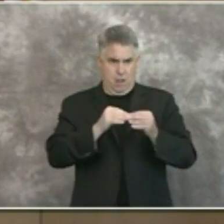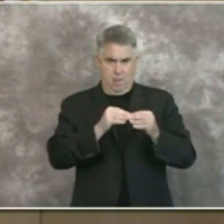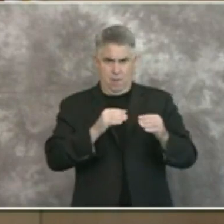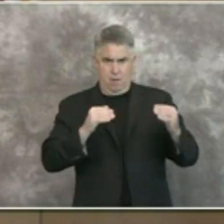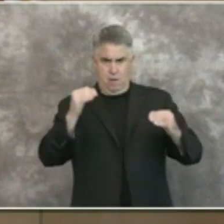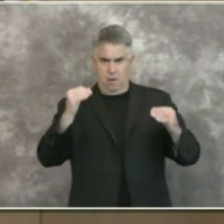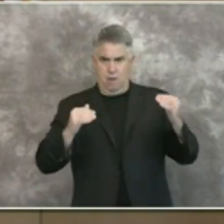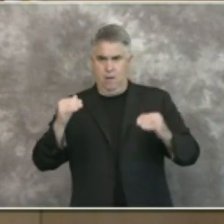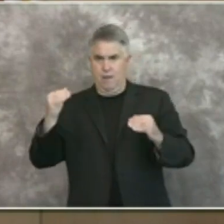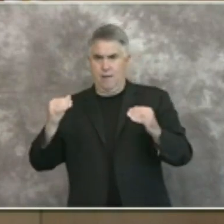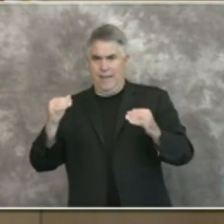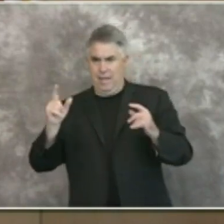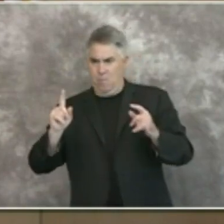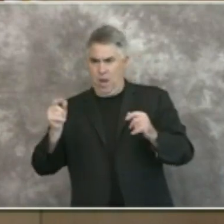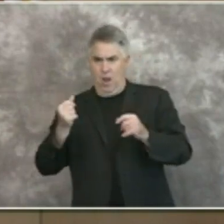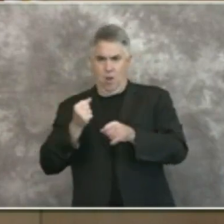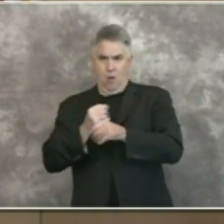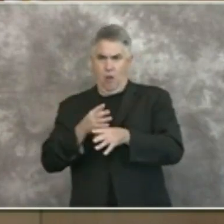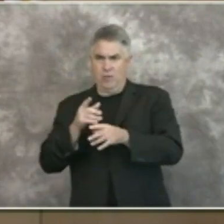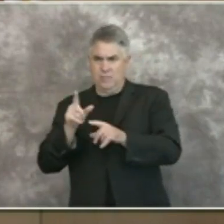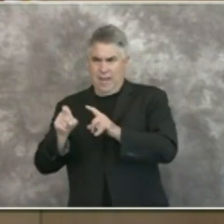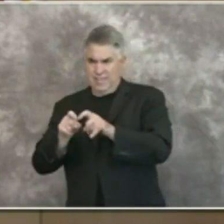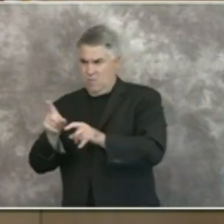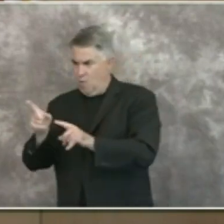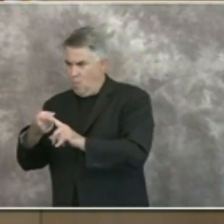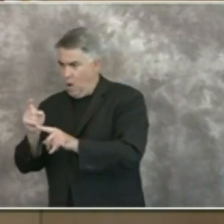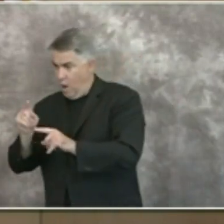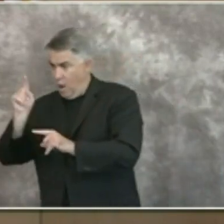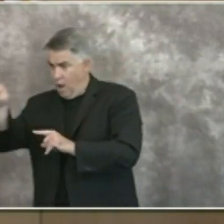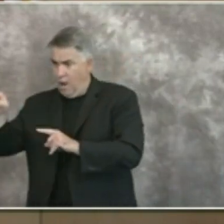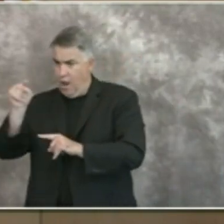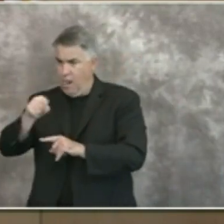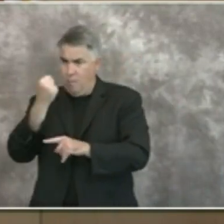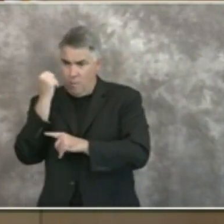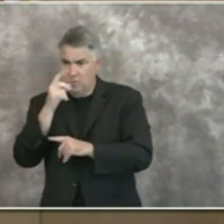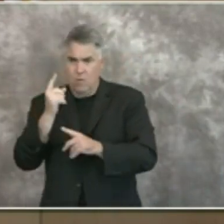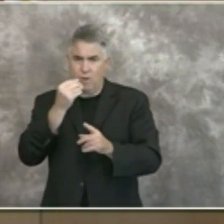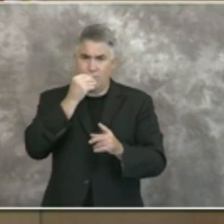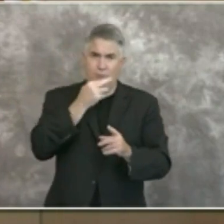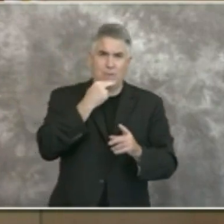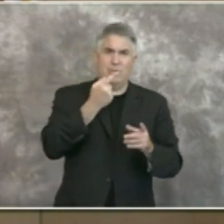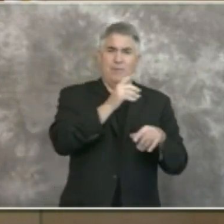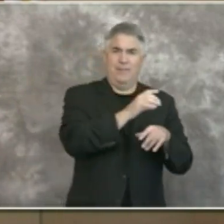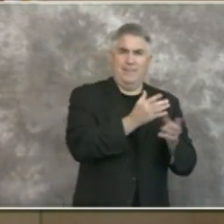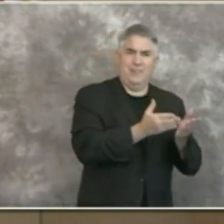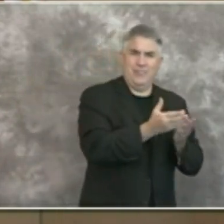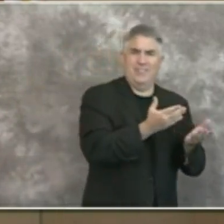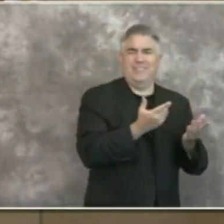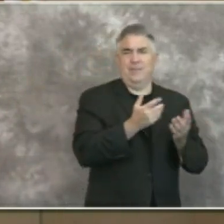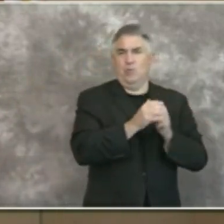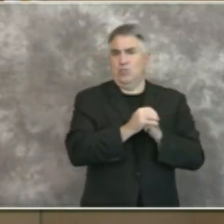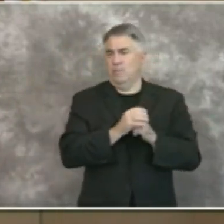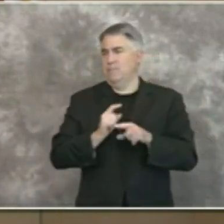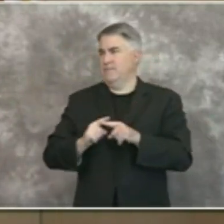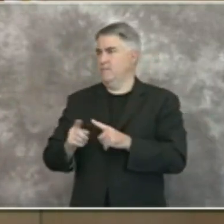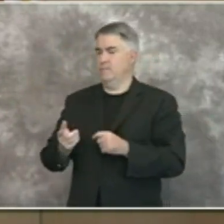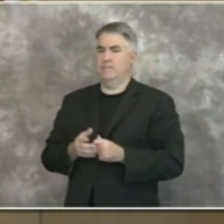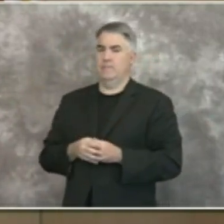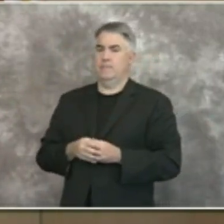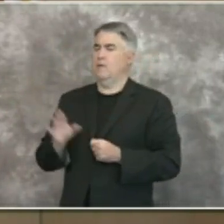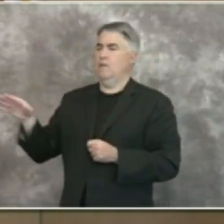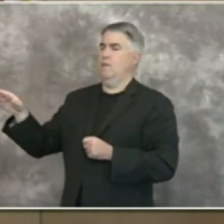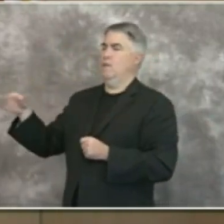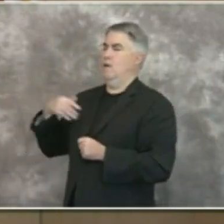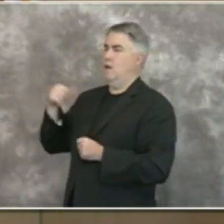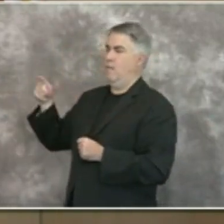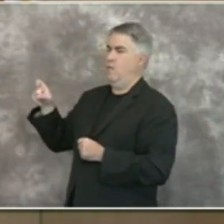interview individuals so that's our strategy at this time and as a follow-up uh the protest against